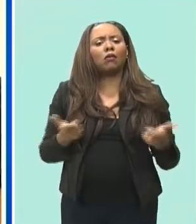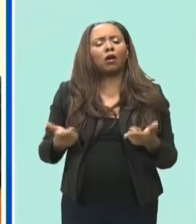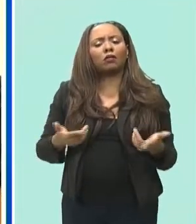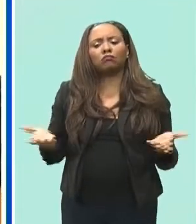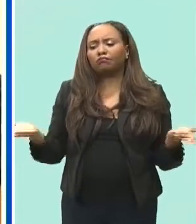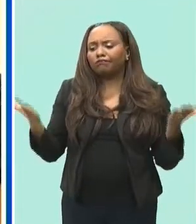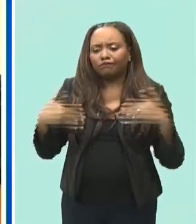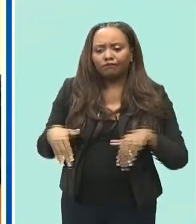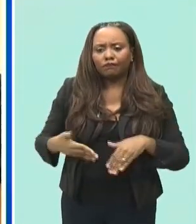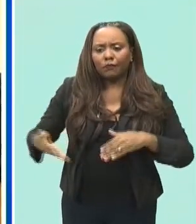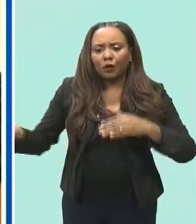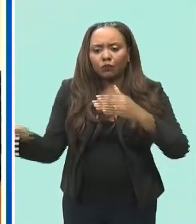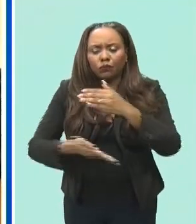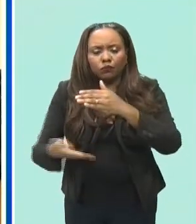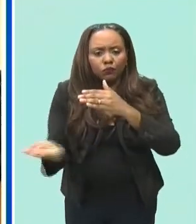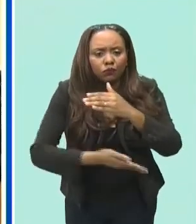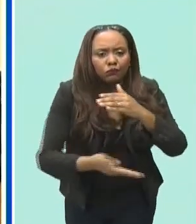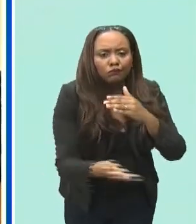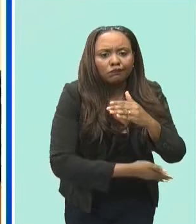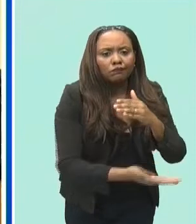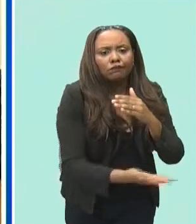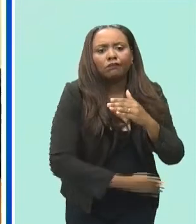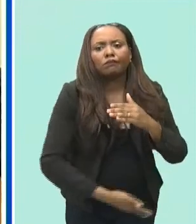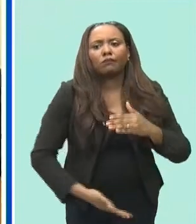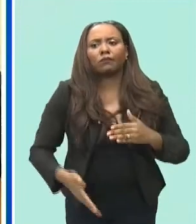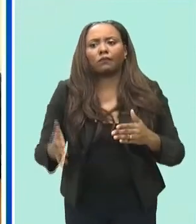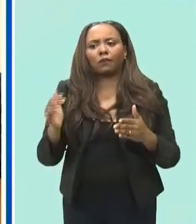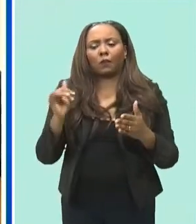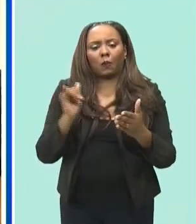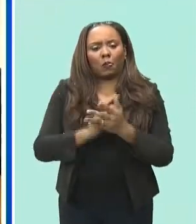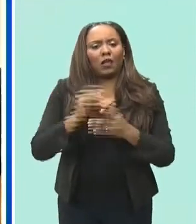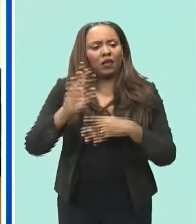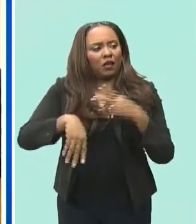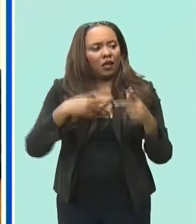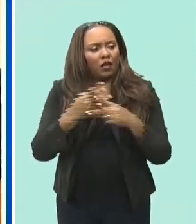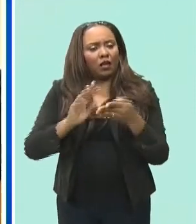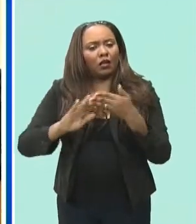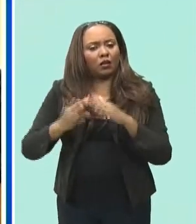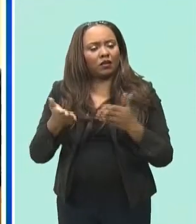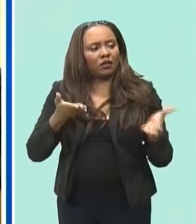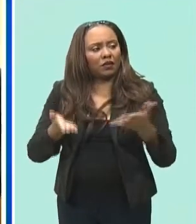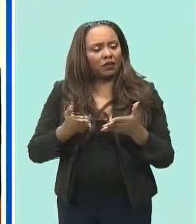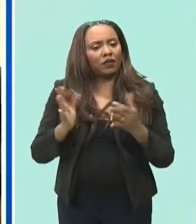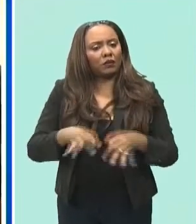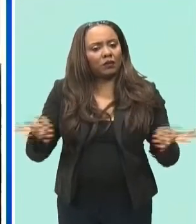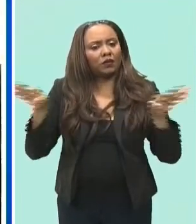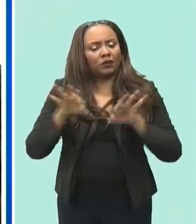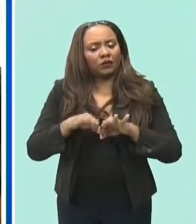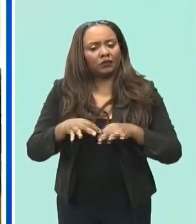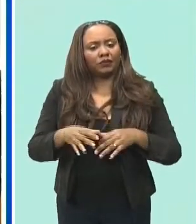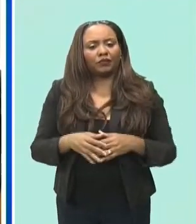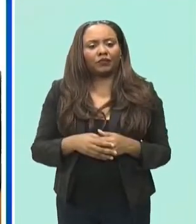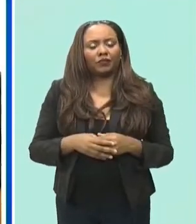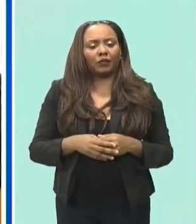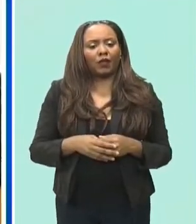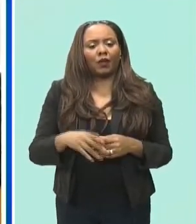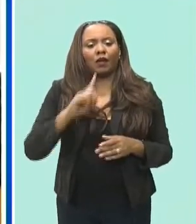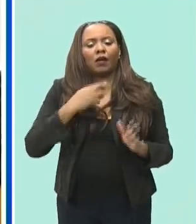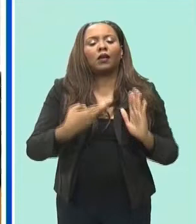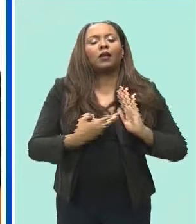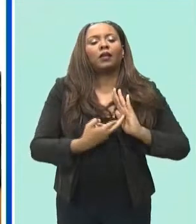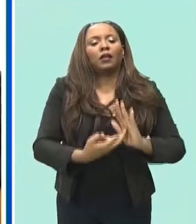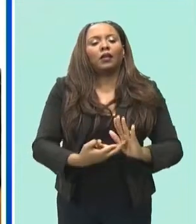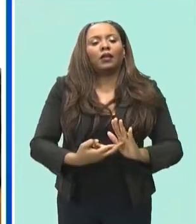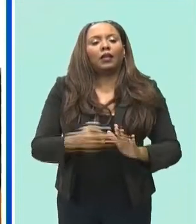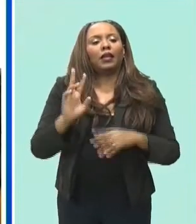this is the sort of community's perk that is needed in barbados and it is it represents the type